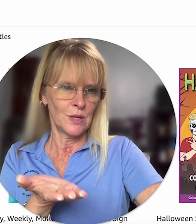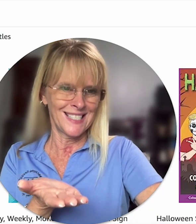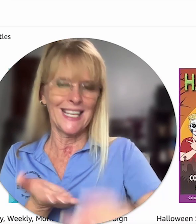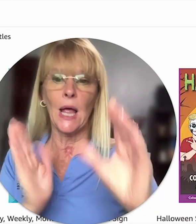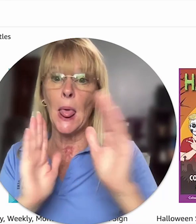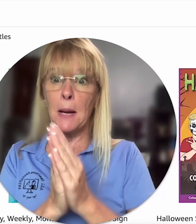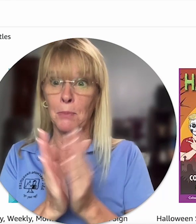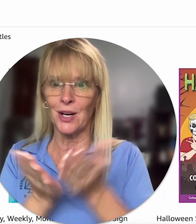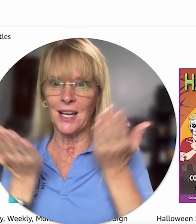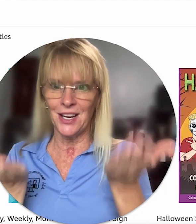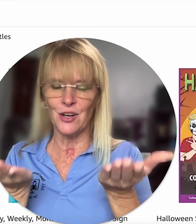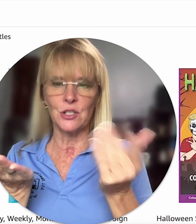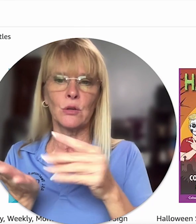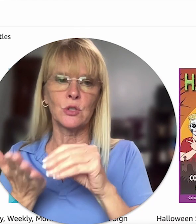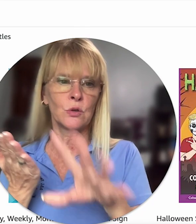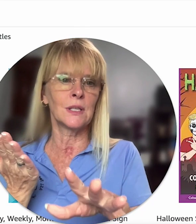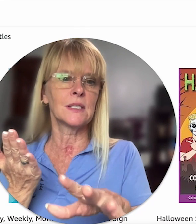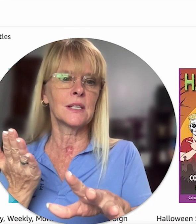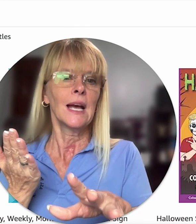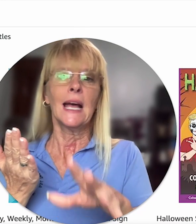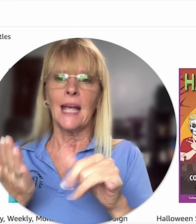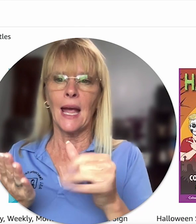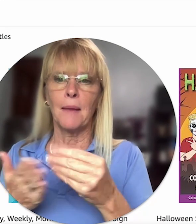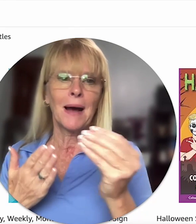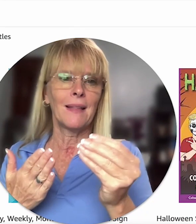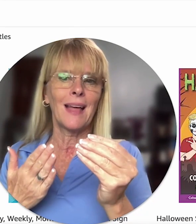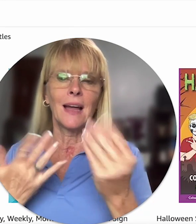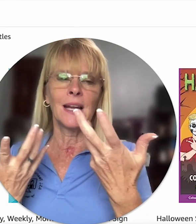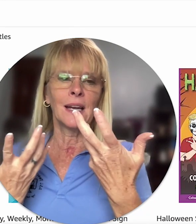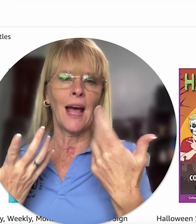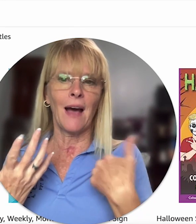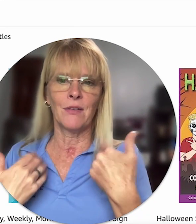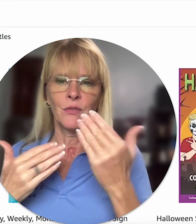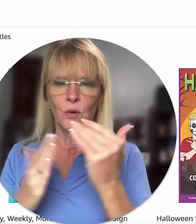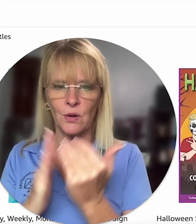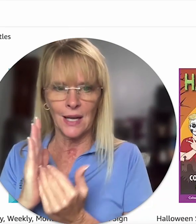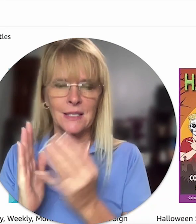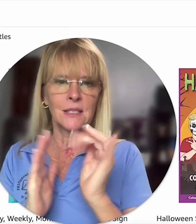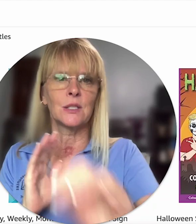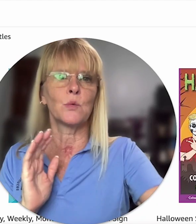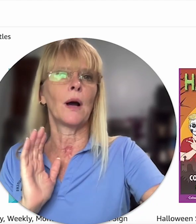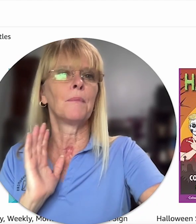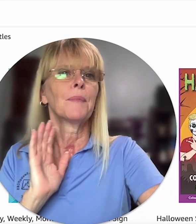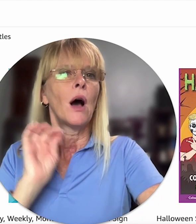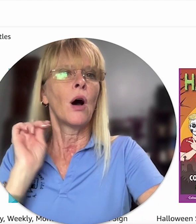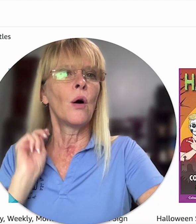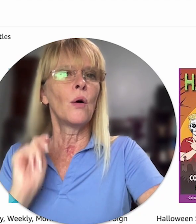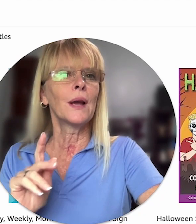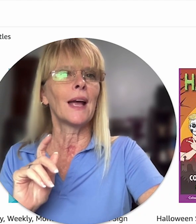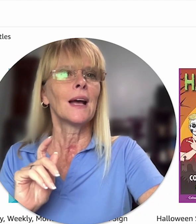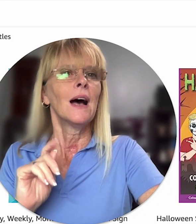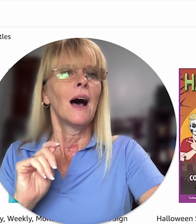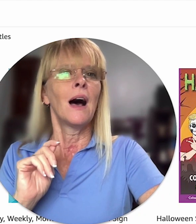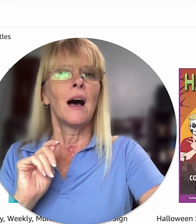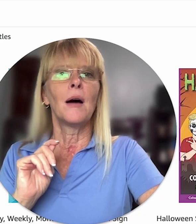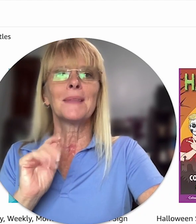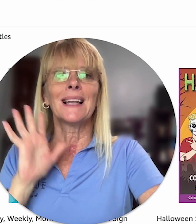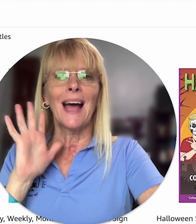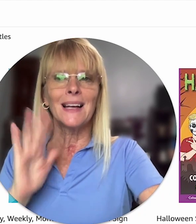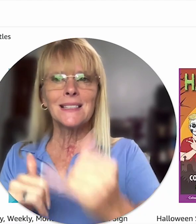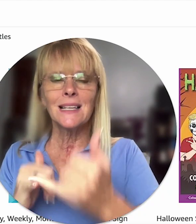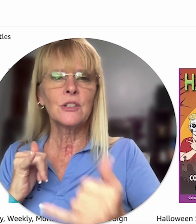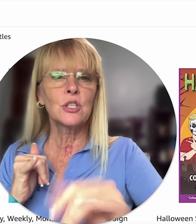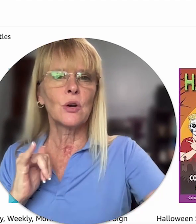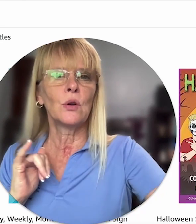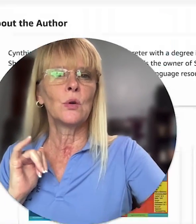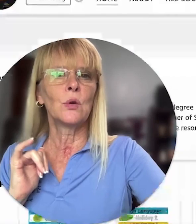as you can see the book here so students can buy that and have it for their lessons as well okay um the